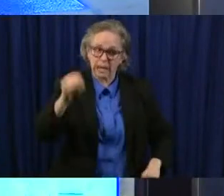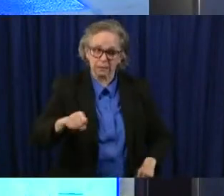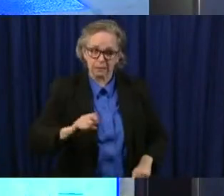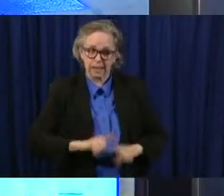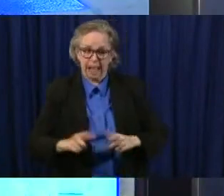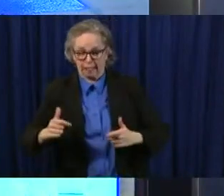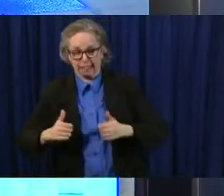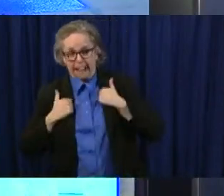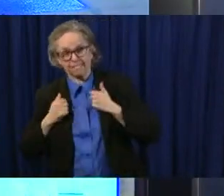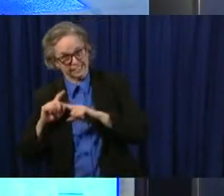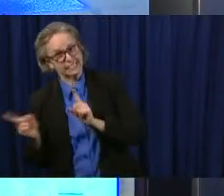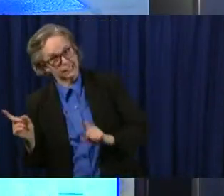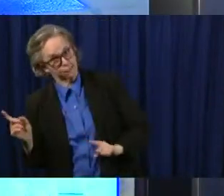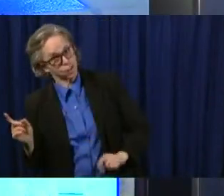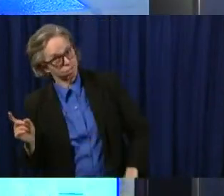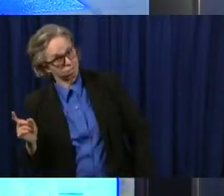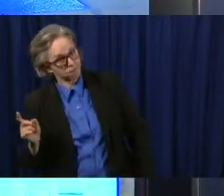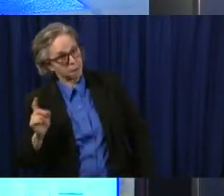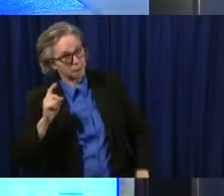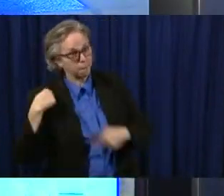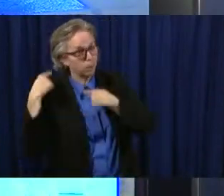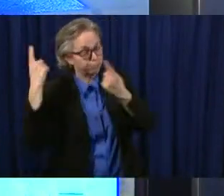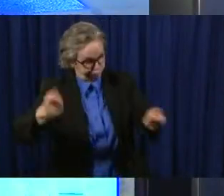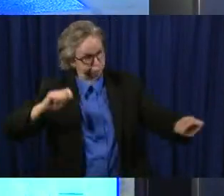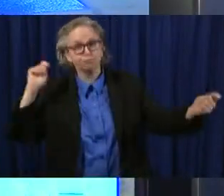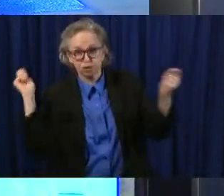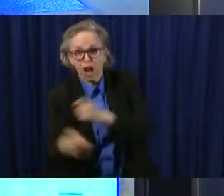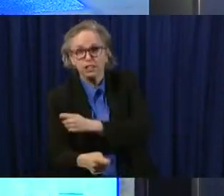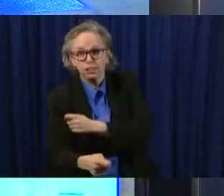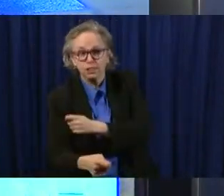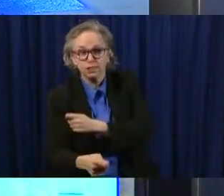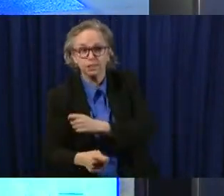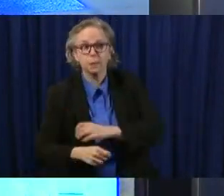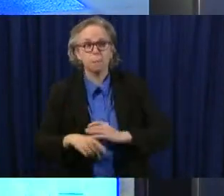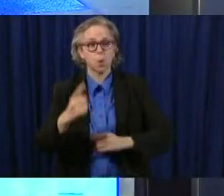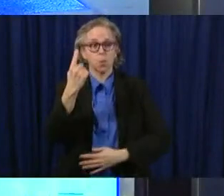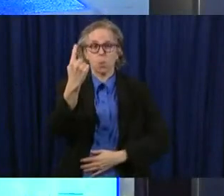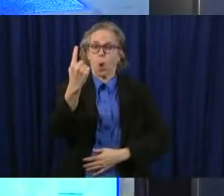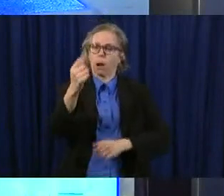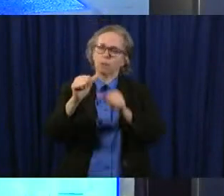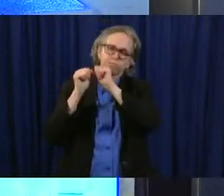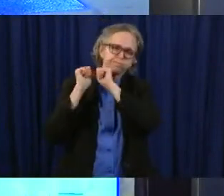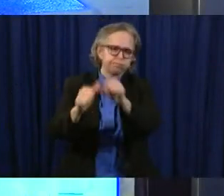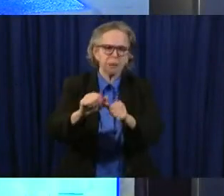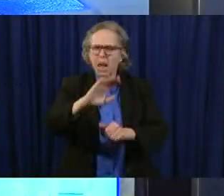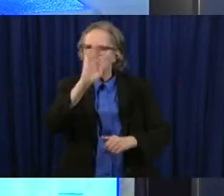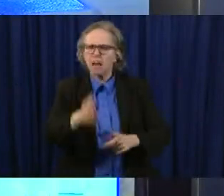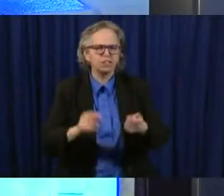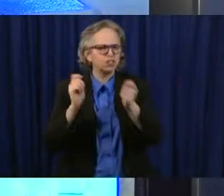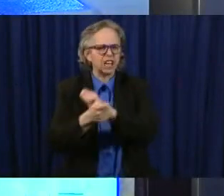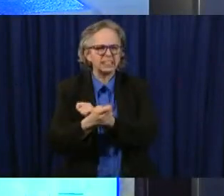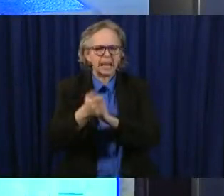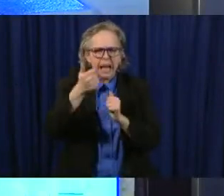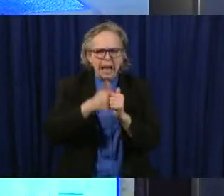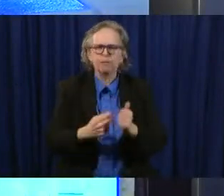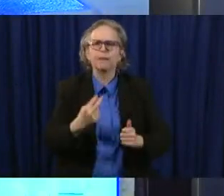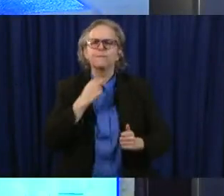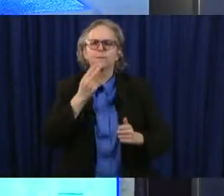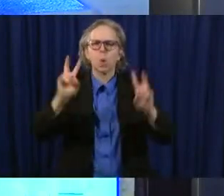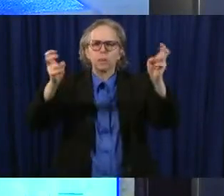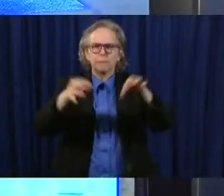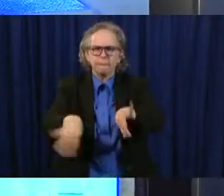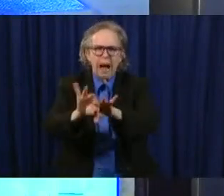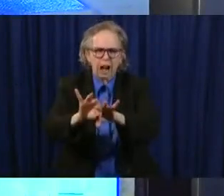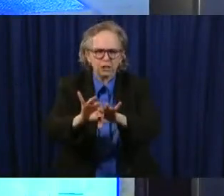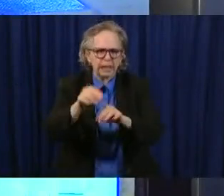last few weeks one thing that will never change the bedrock principle is that every voice matters and every vote counts and